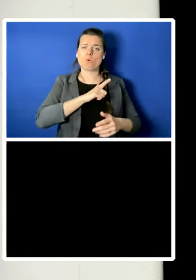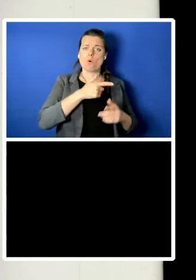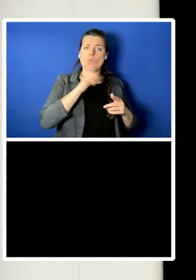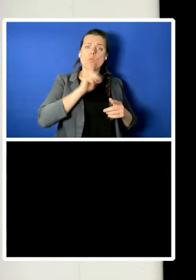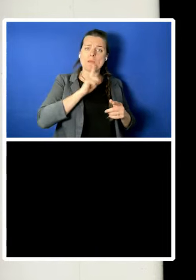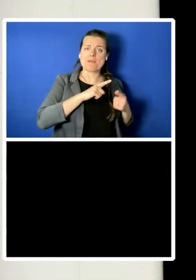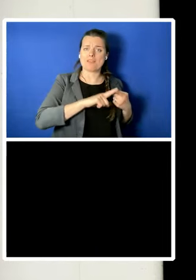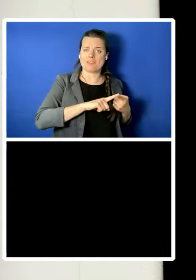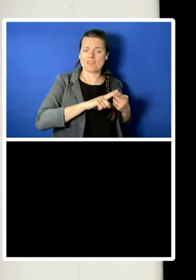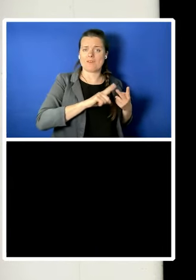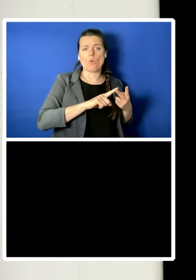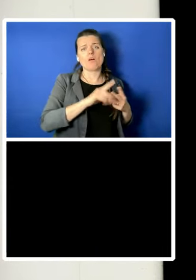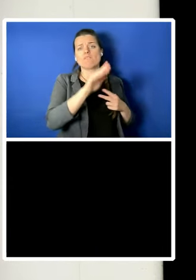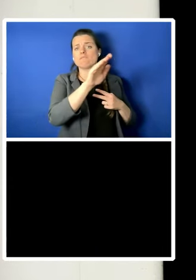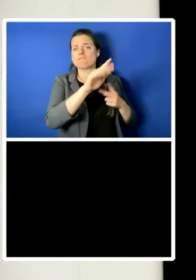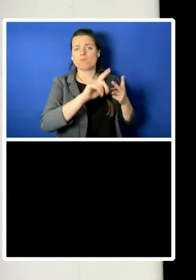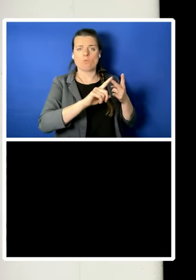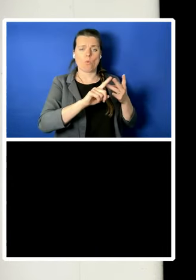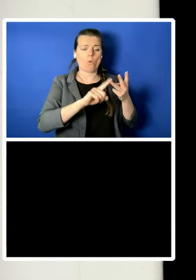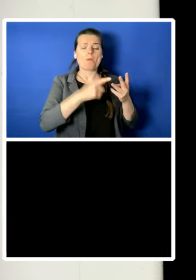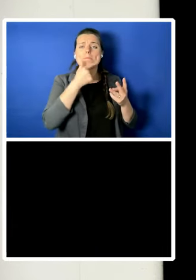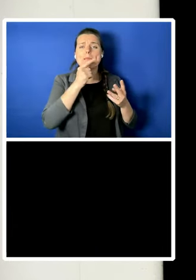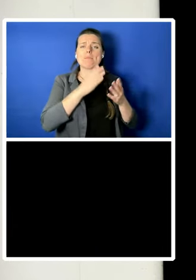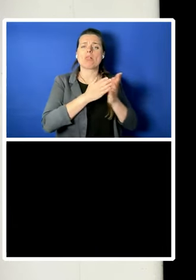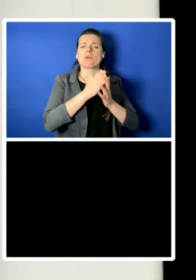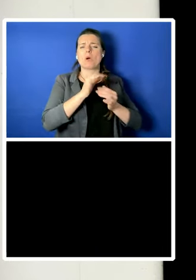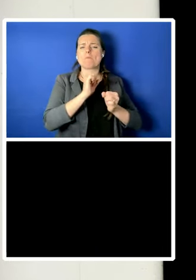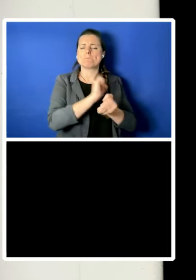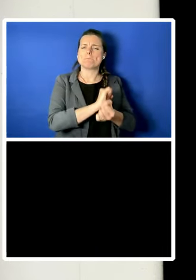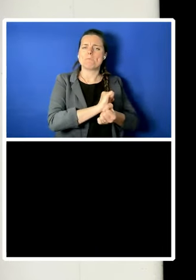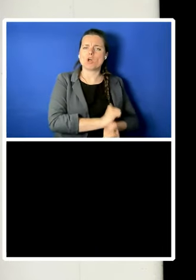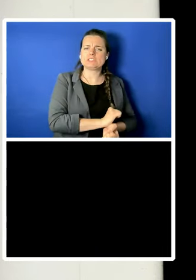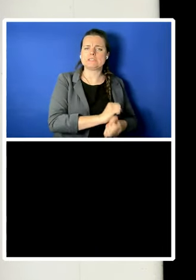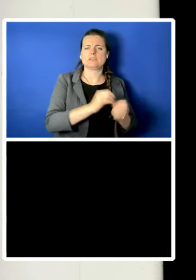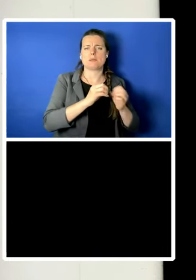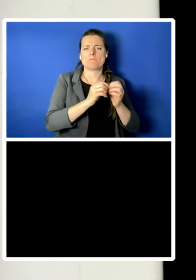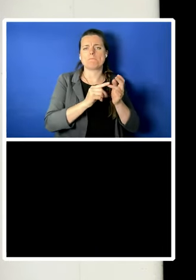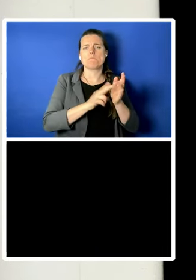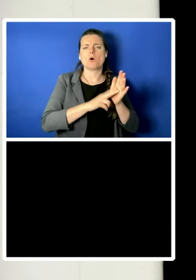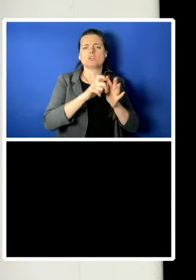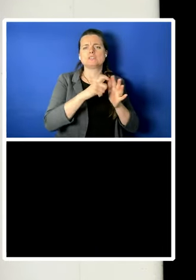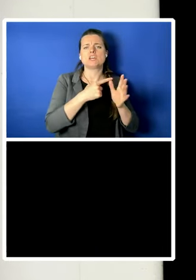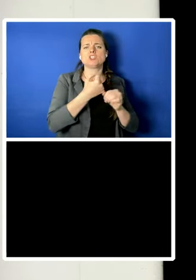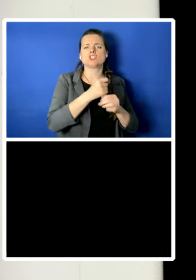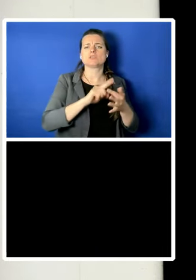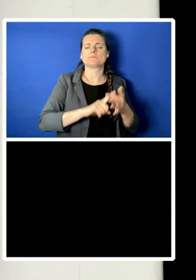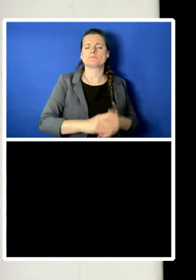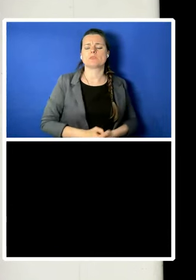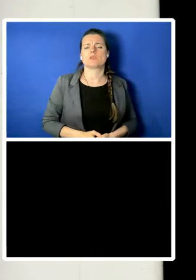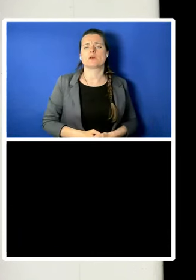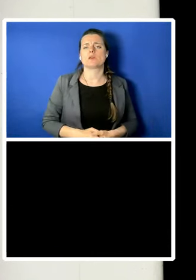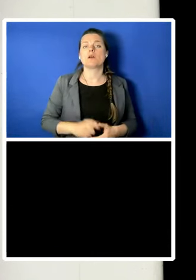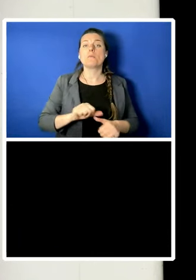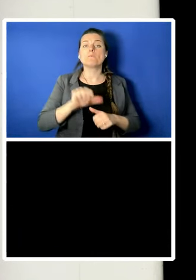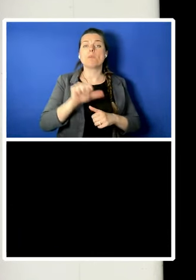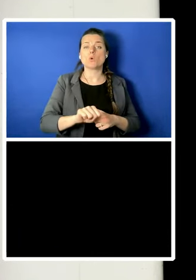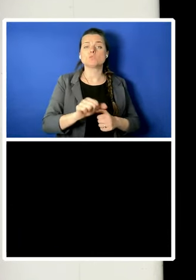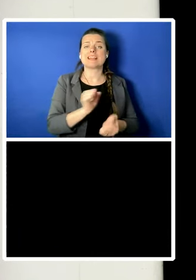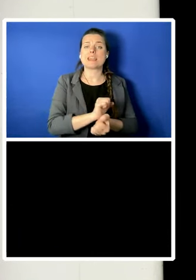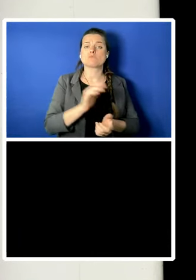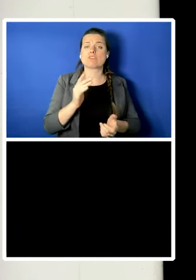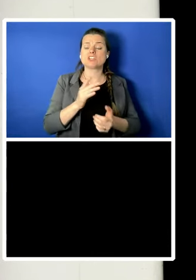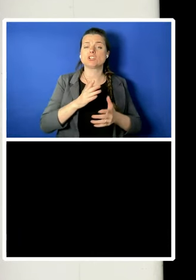bondage. Post-war liberation movements were infused with human rights